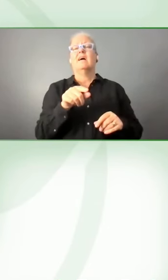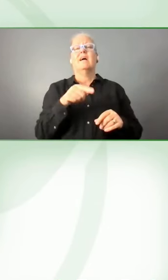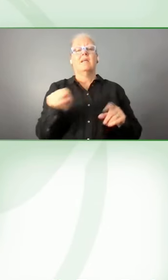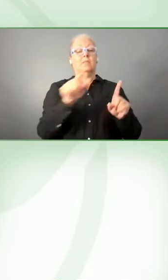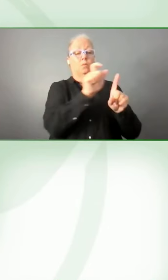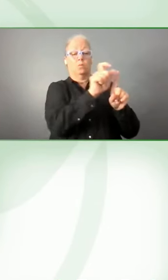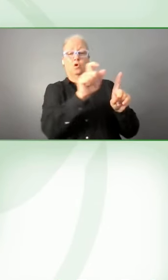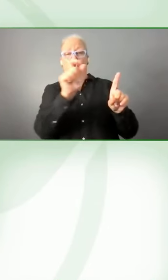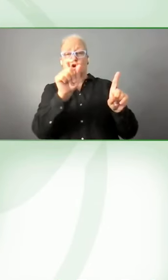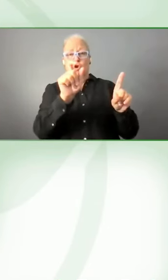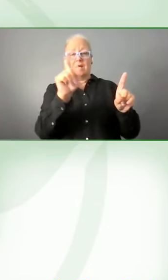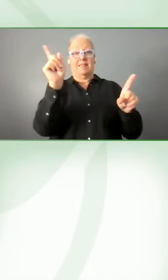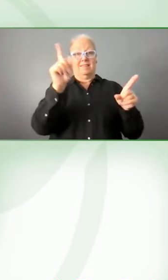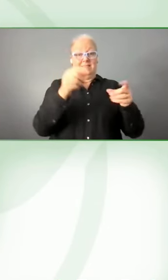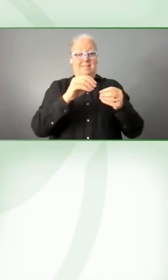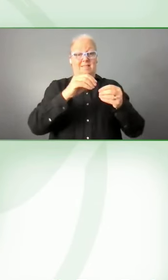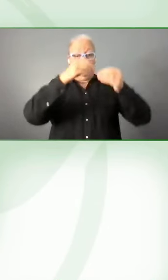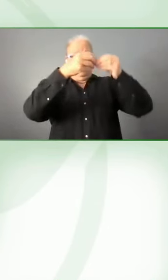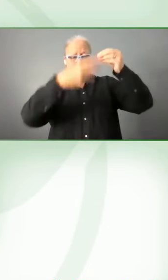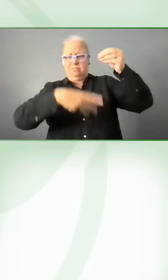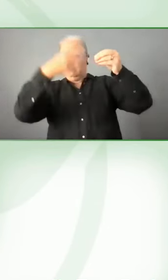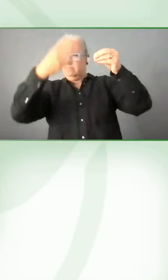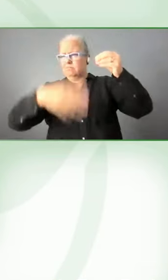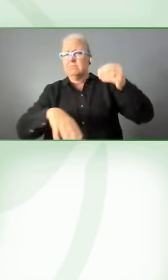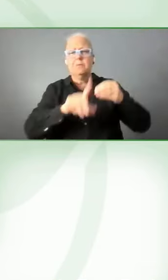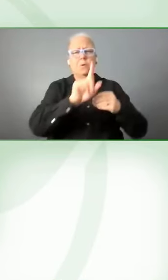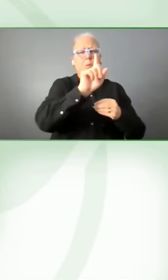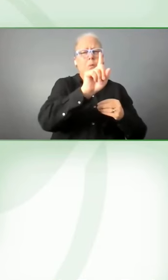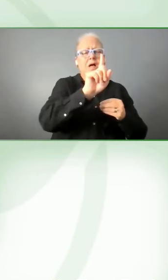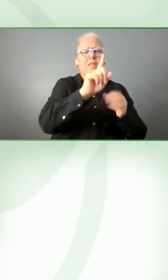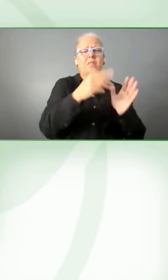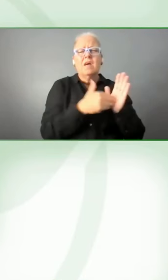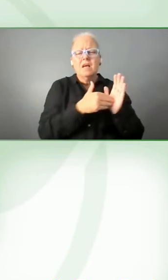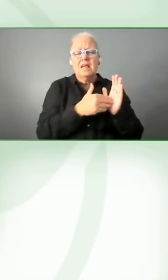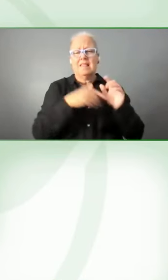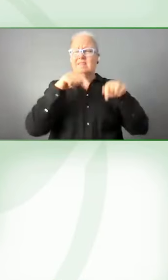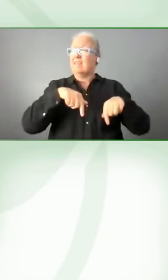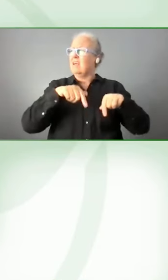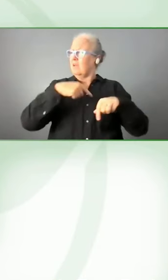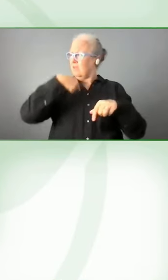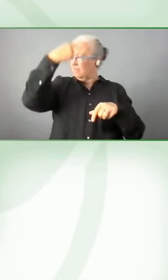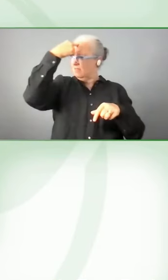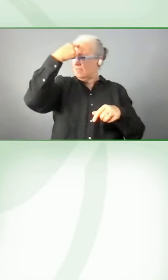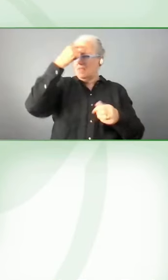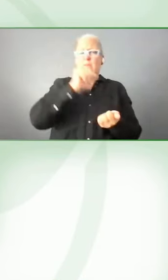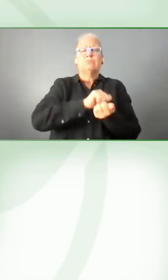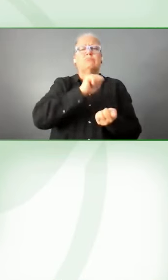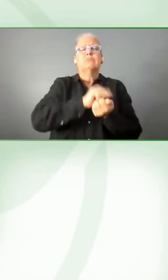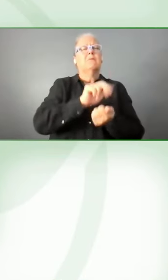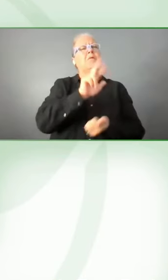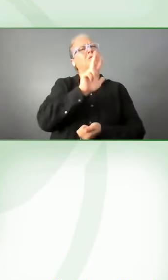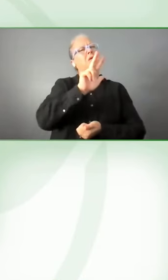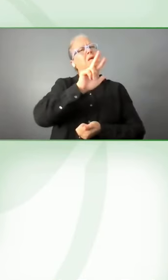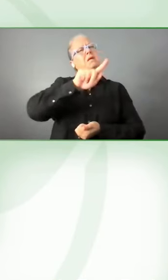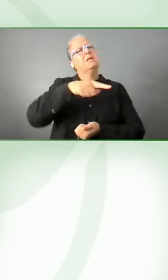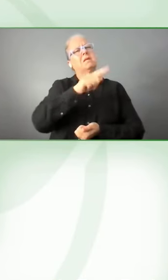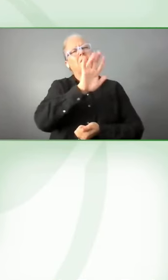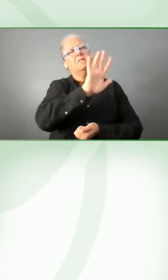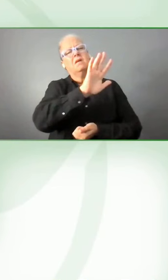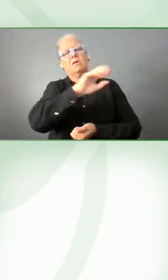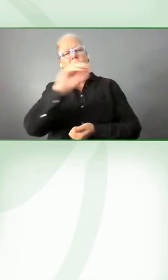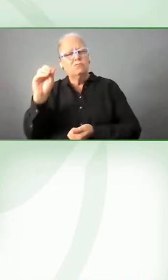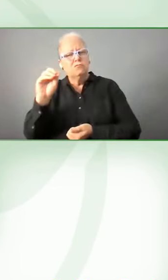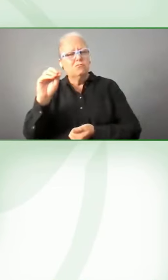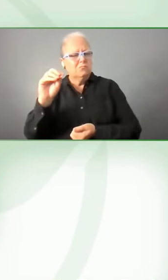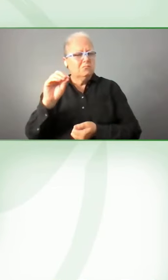have now around 3,500 published and 2000 else in